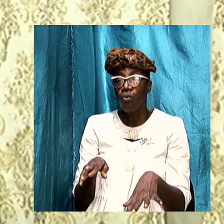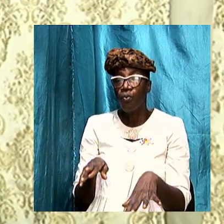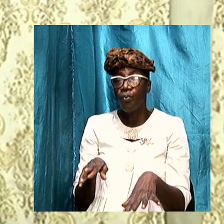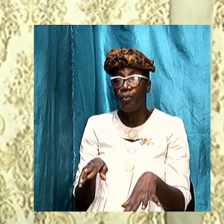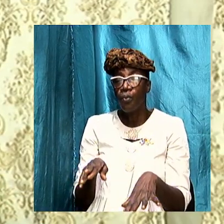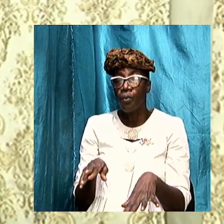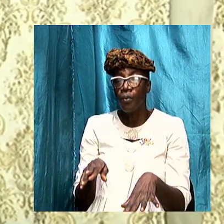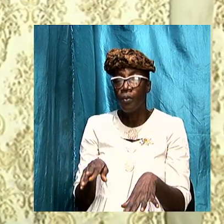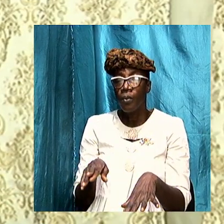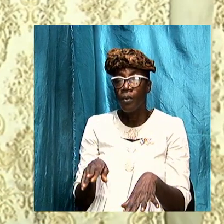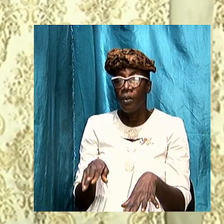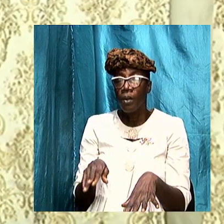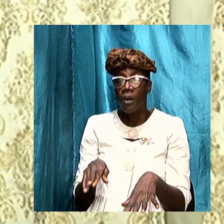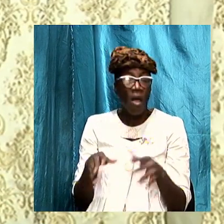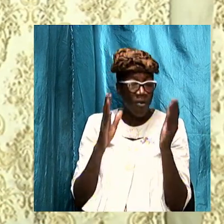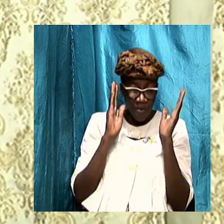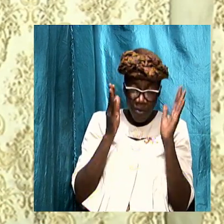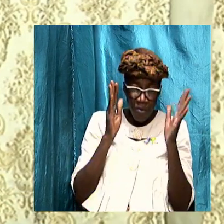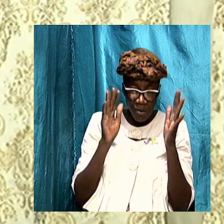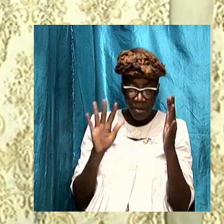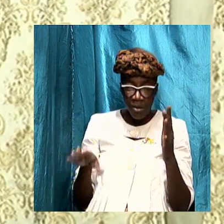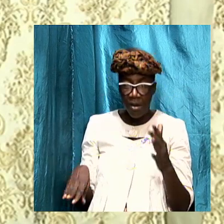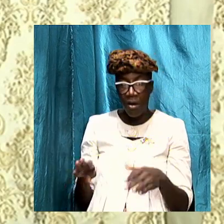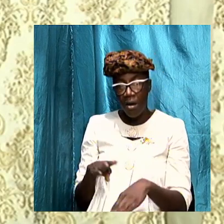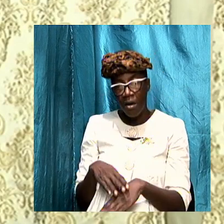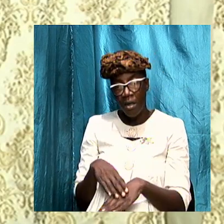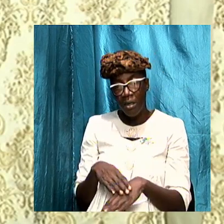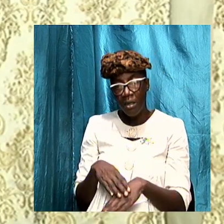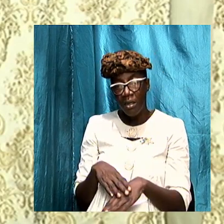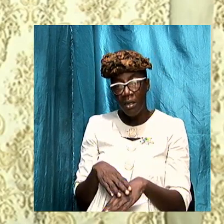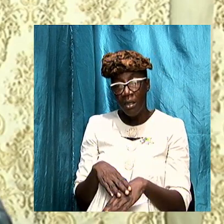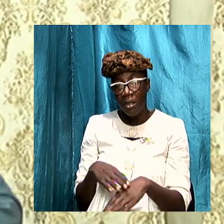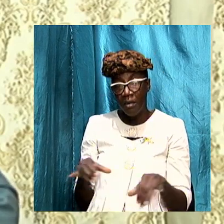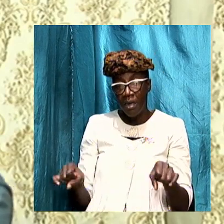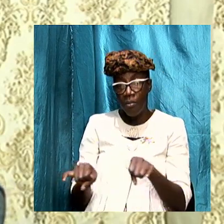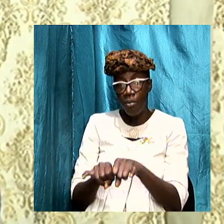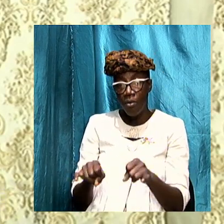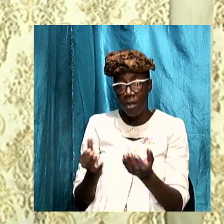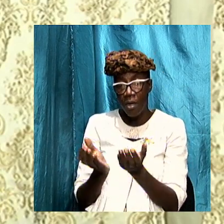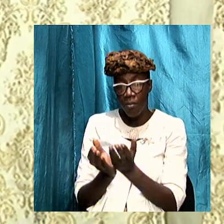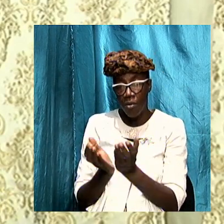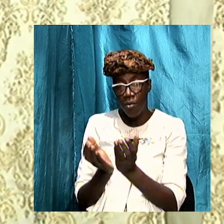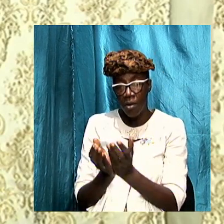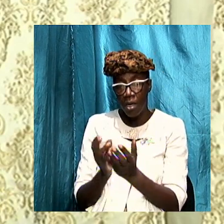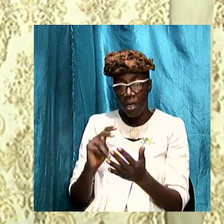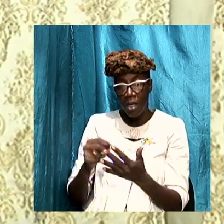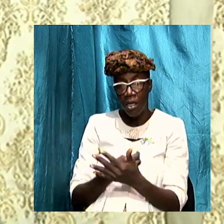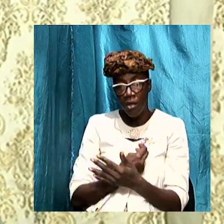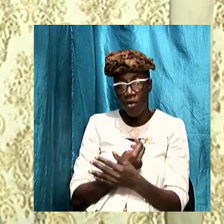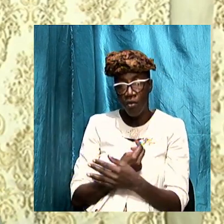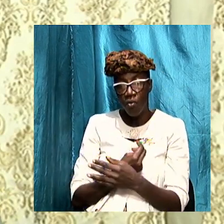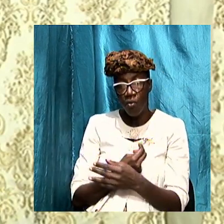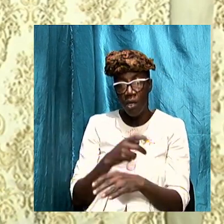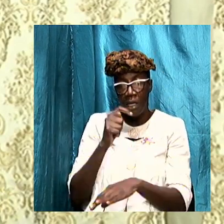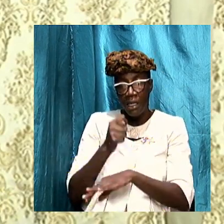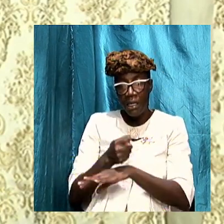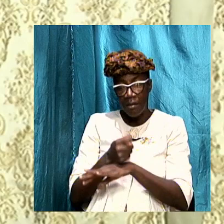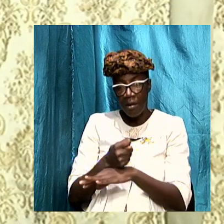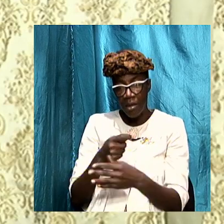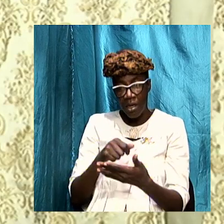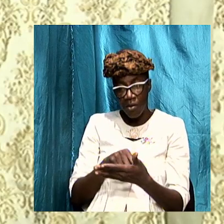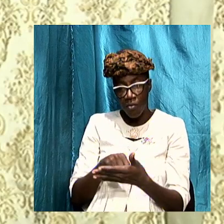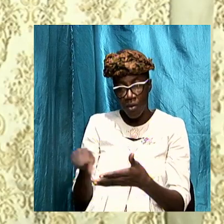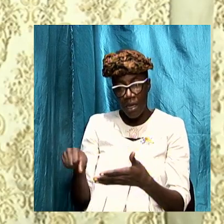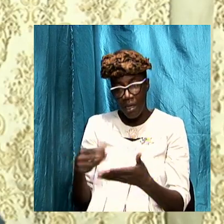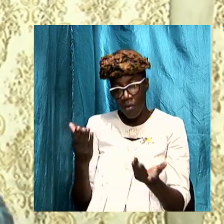pay too much attention to it is a critical book in the New Testament writings and I'd like